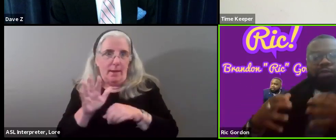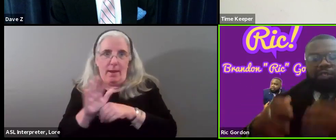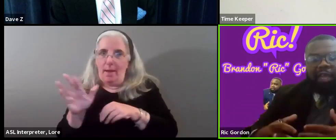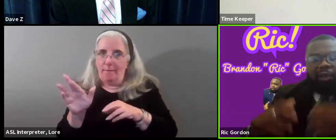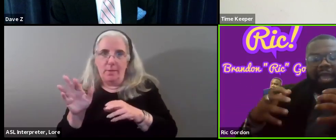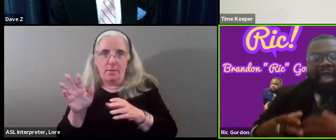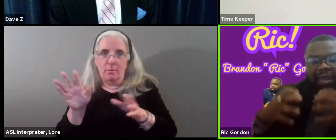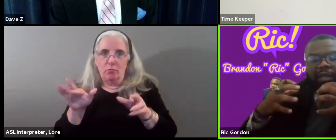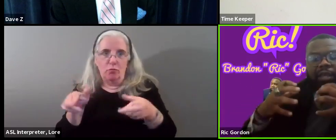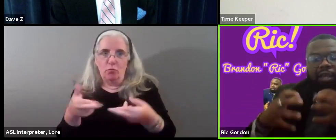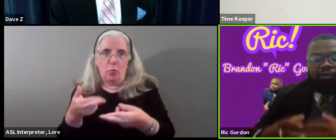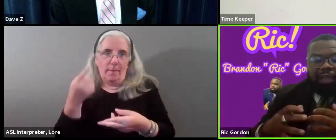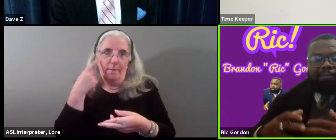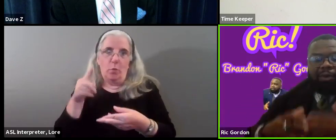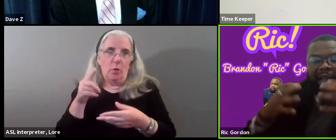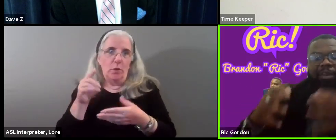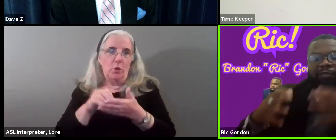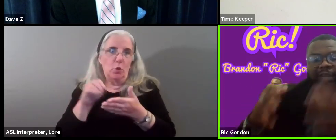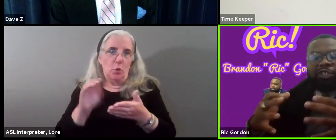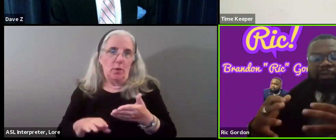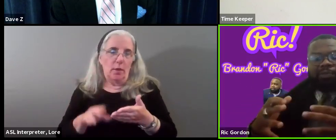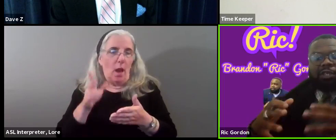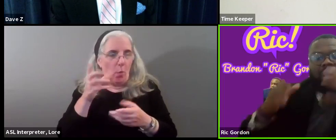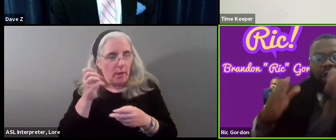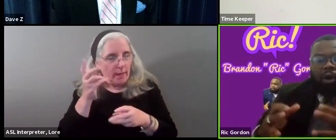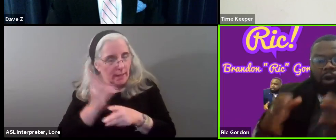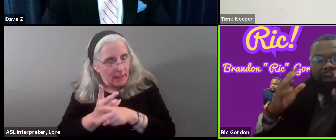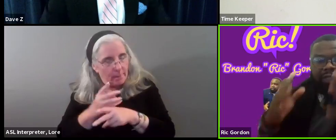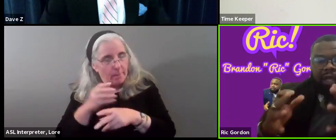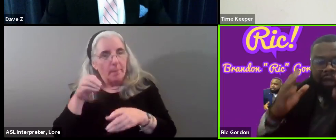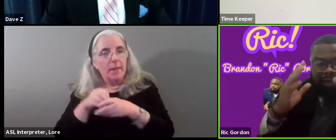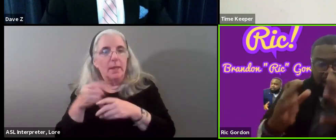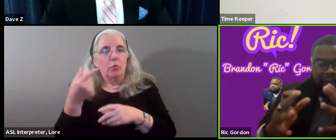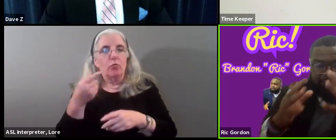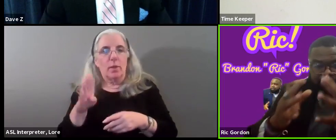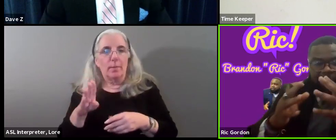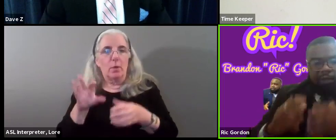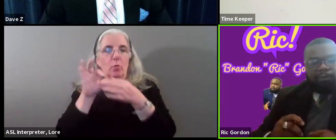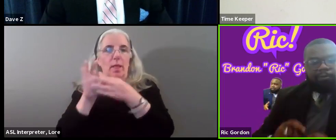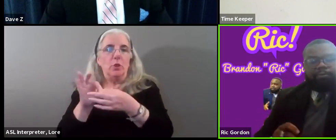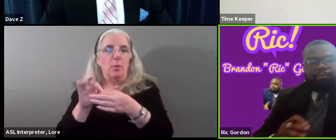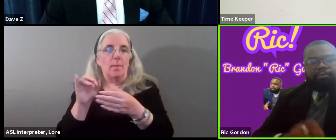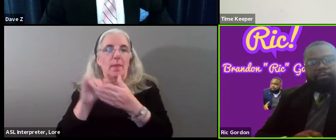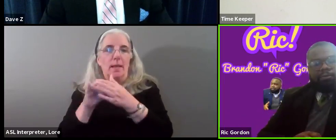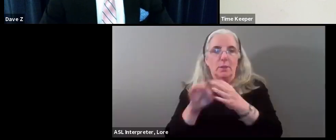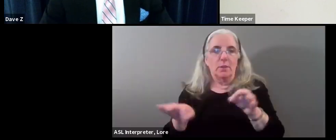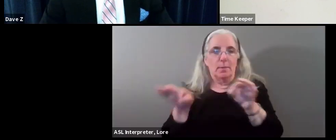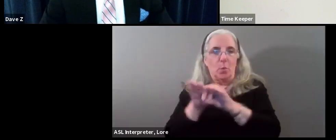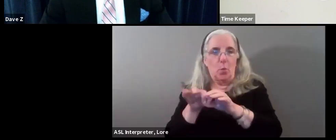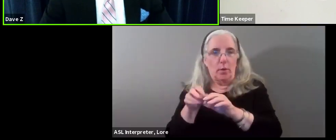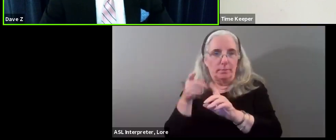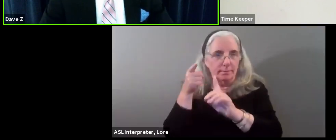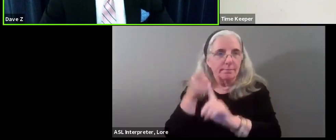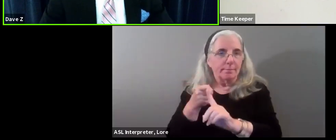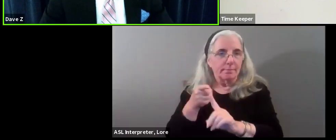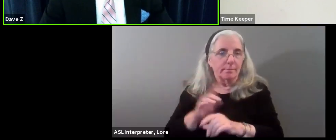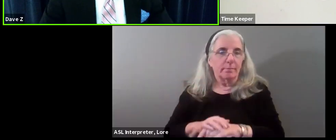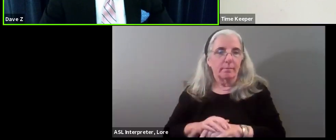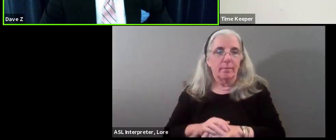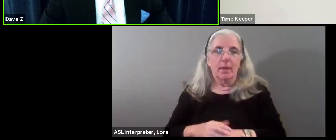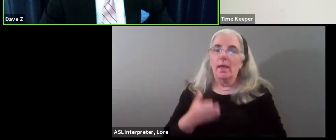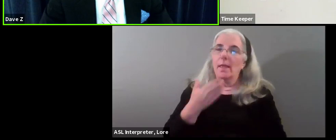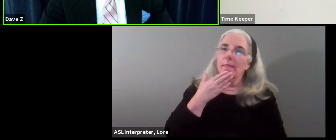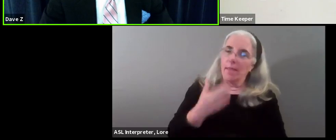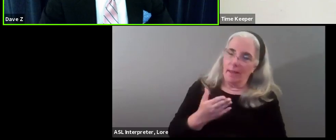to keep our students here in Greenbelt. I believe relationships are the key. Thank you. Thank you very much for those thoughts,